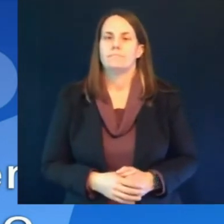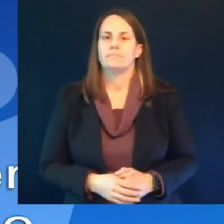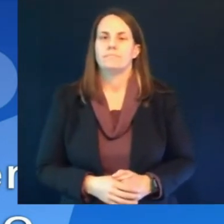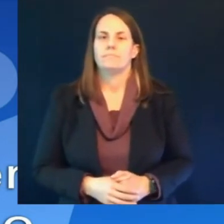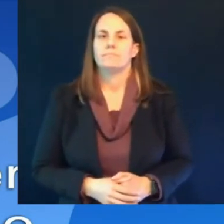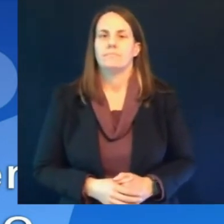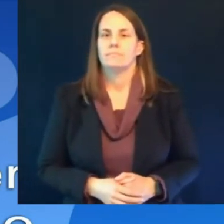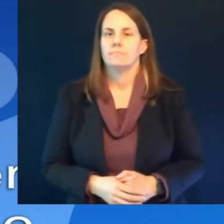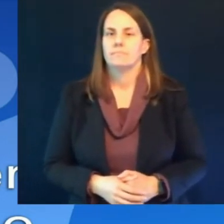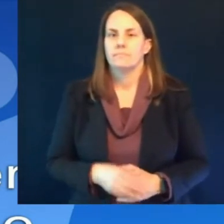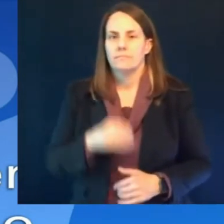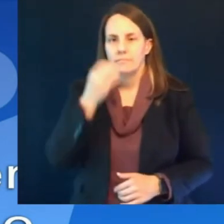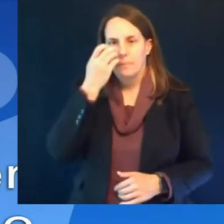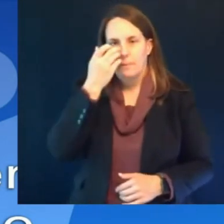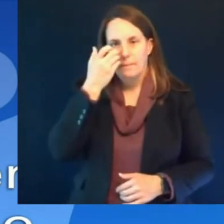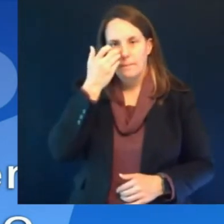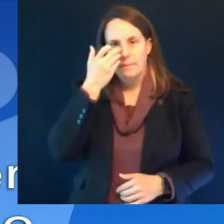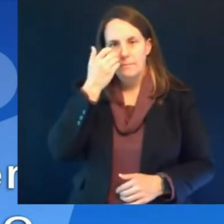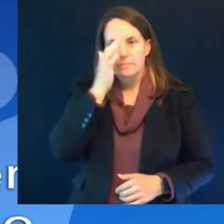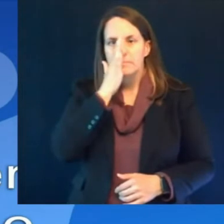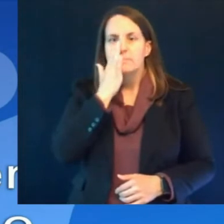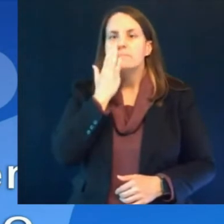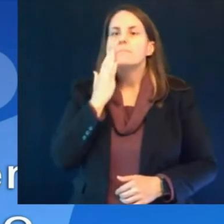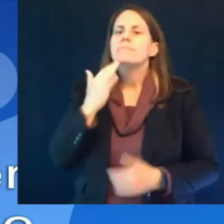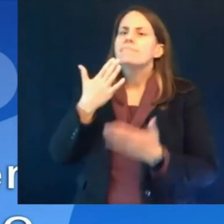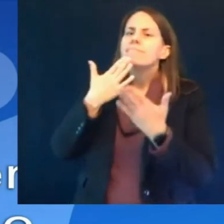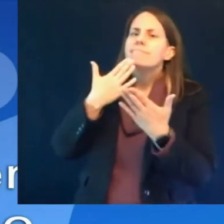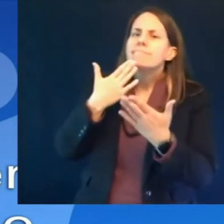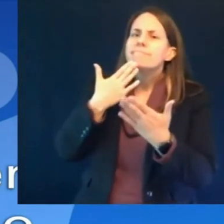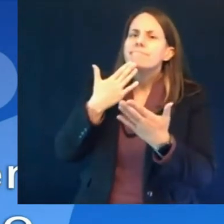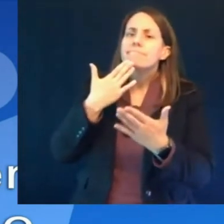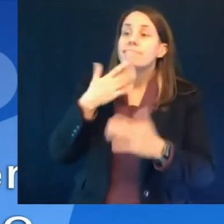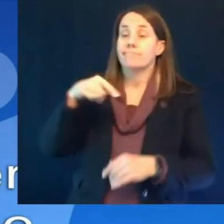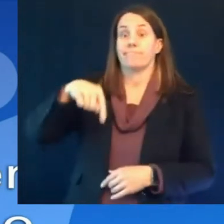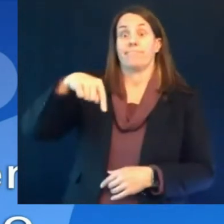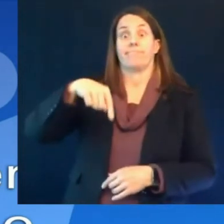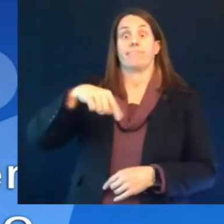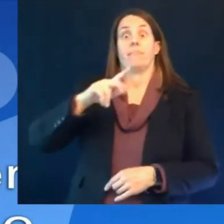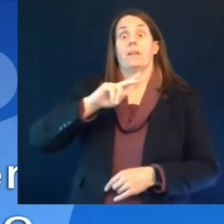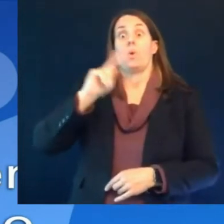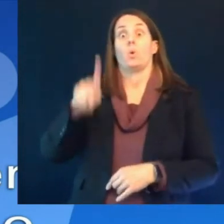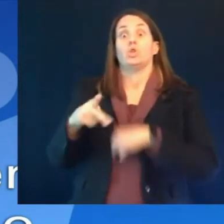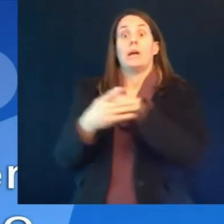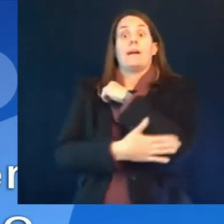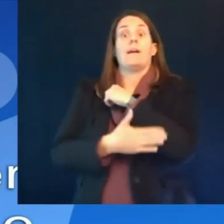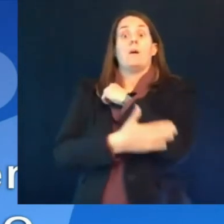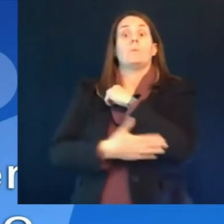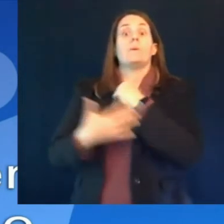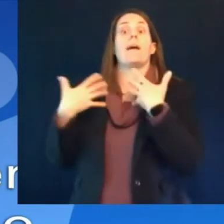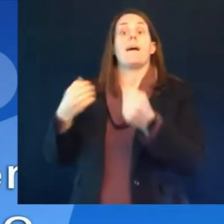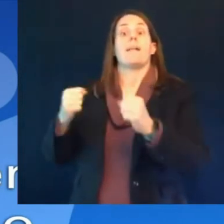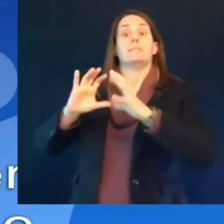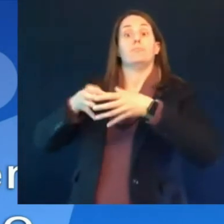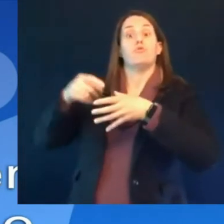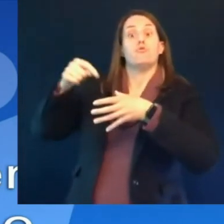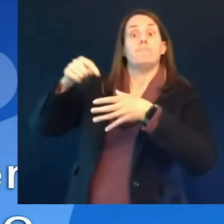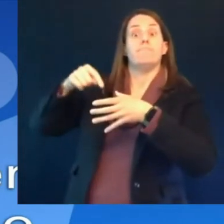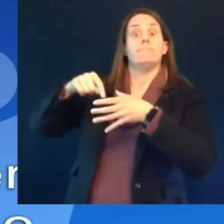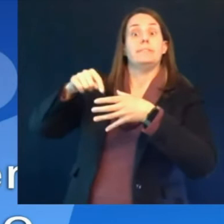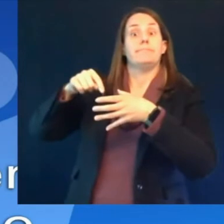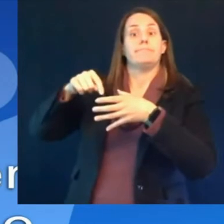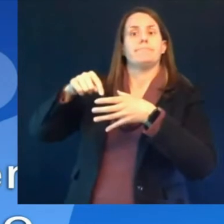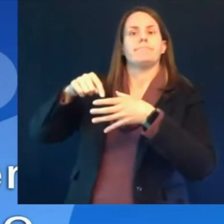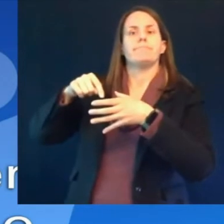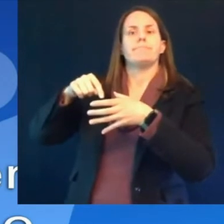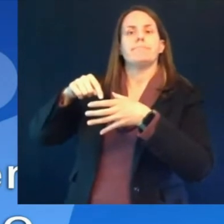thanks the kenosha county health department has raised some questions over the accuracy of the data on vaccine distribution